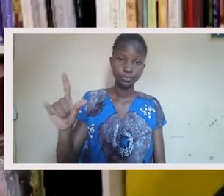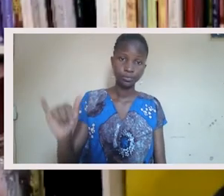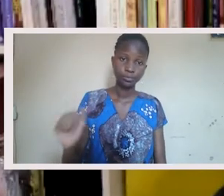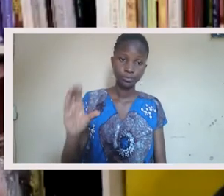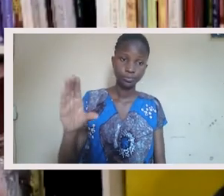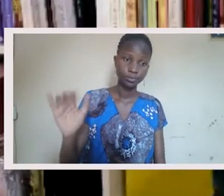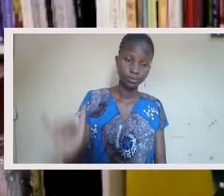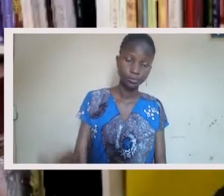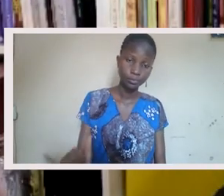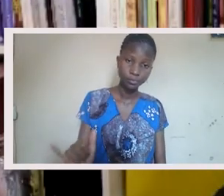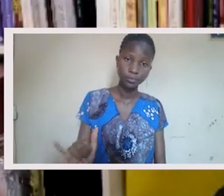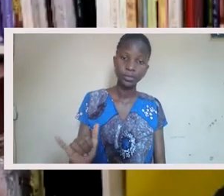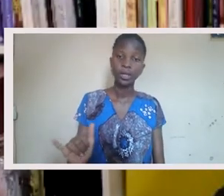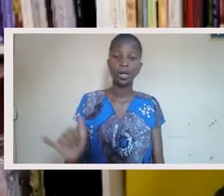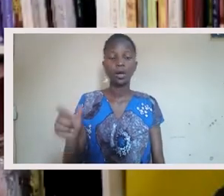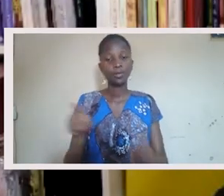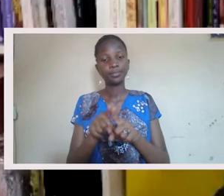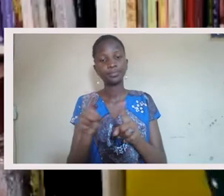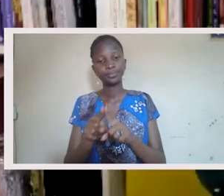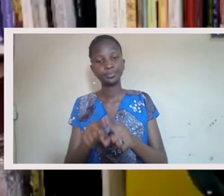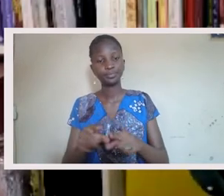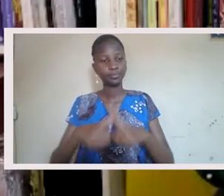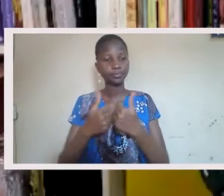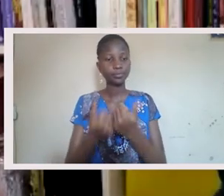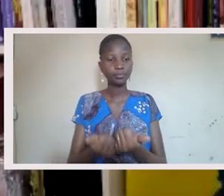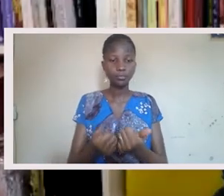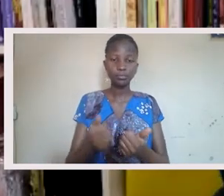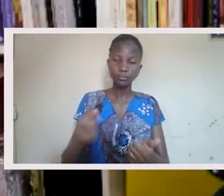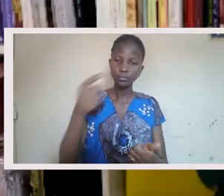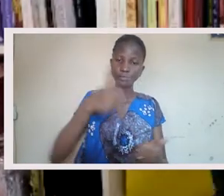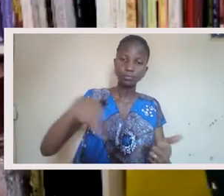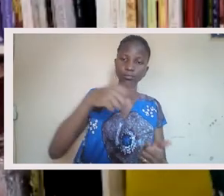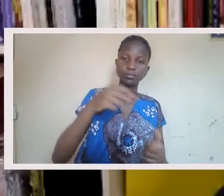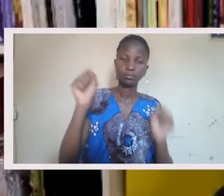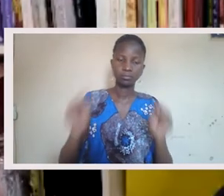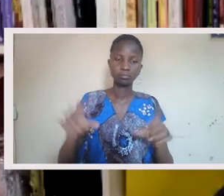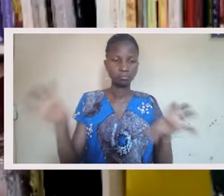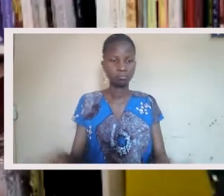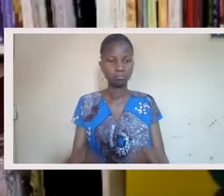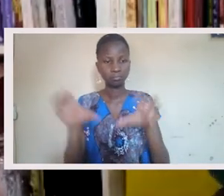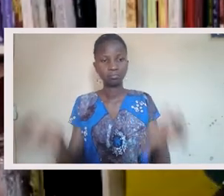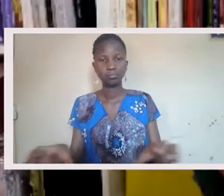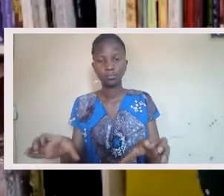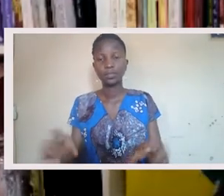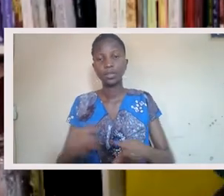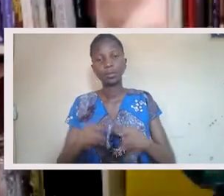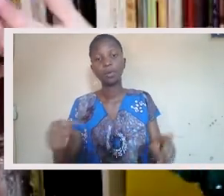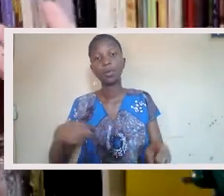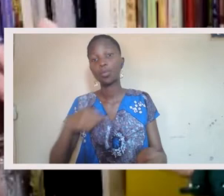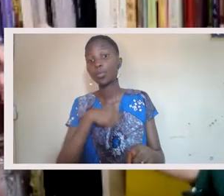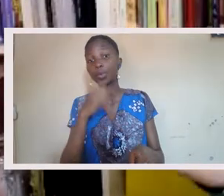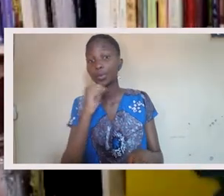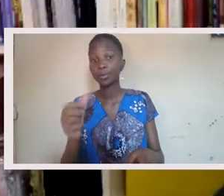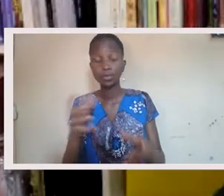about how that's a revolving chair. We don't talk about what it takes, the actual ecology to keep someone who is diverse and